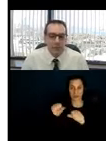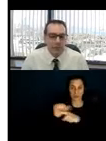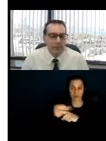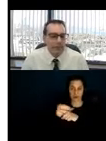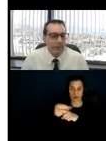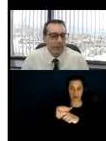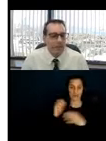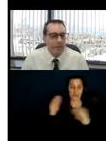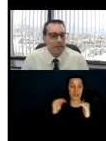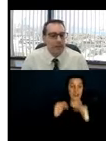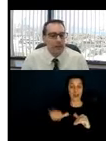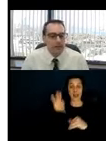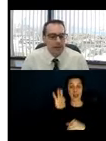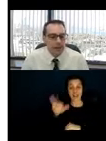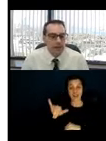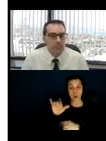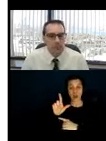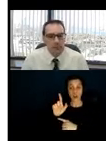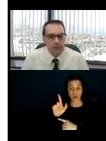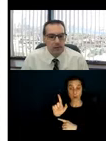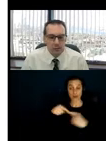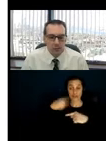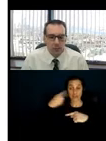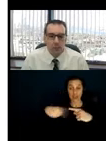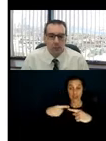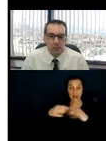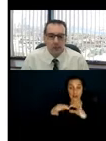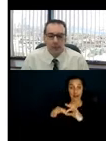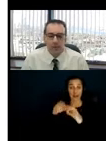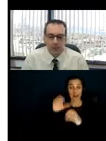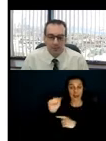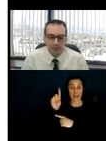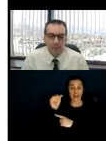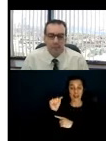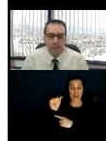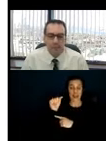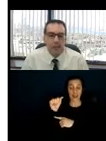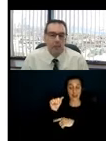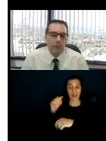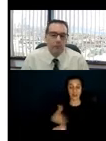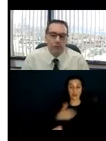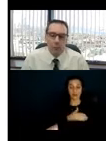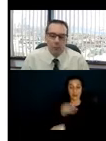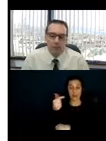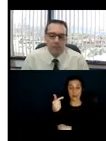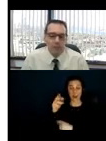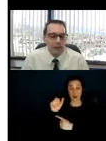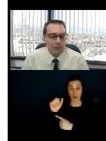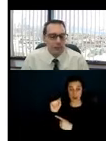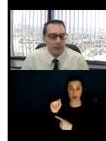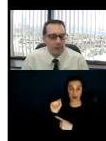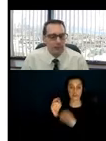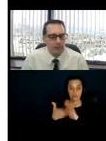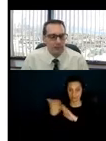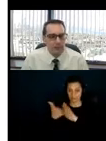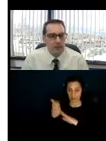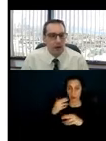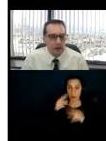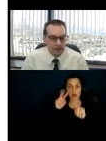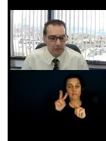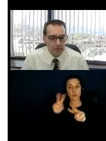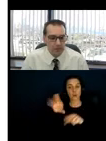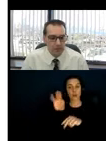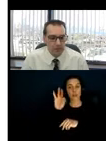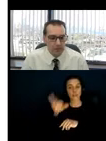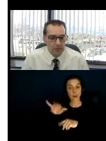FY21 cycle of the ADA improvement grant program that we run here at MOD. And we look forward to opening the FY22 season in